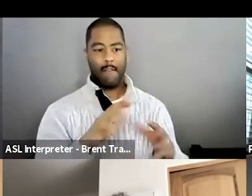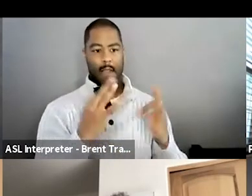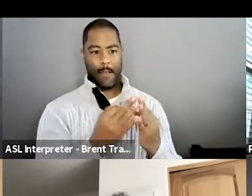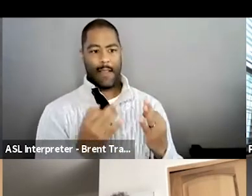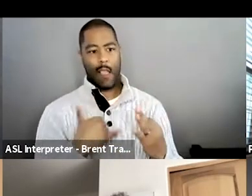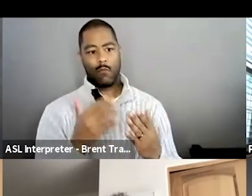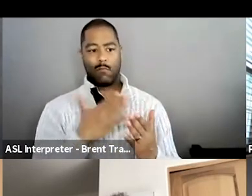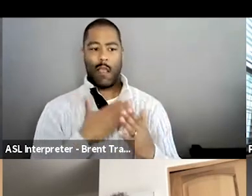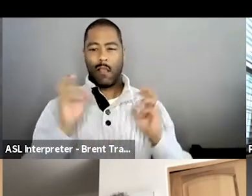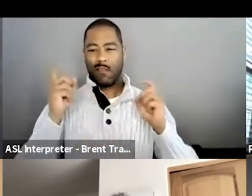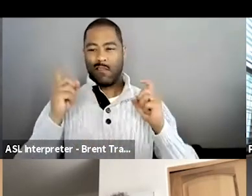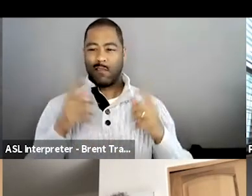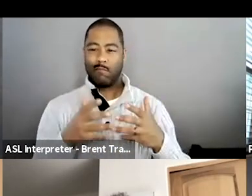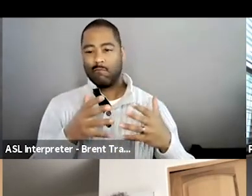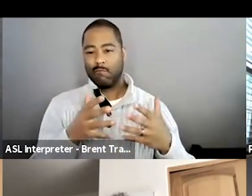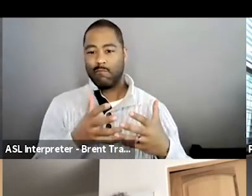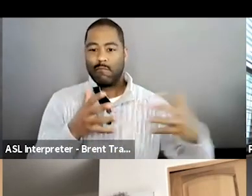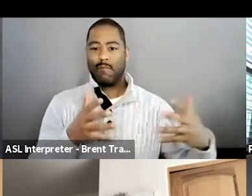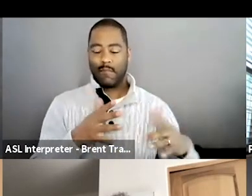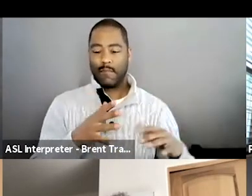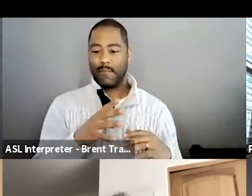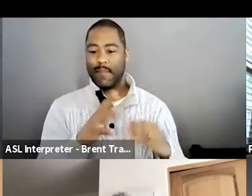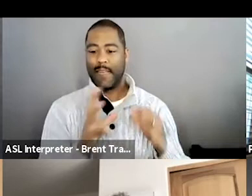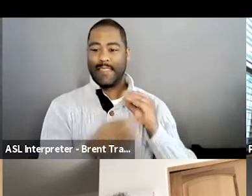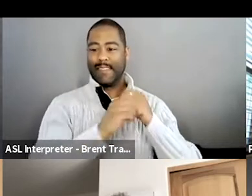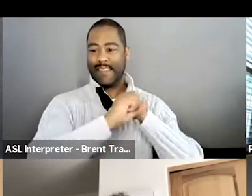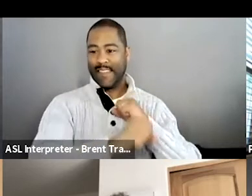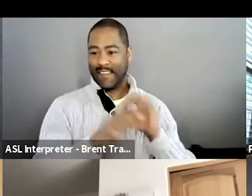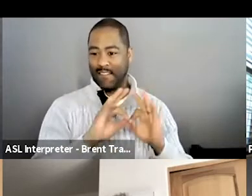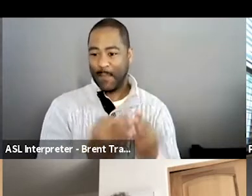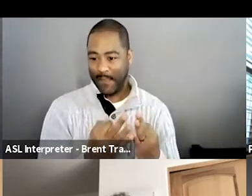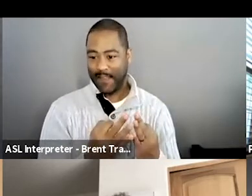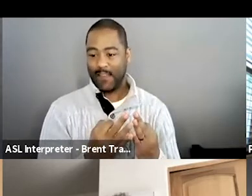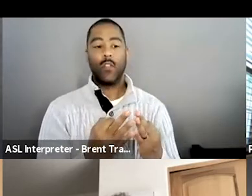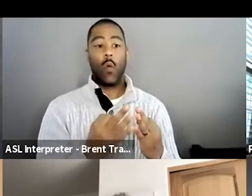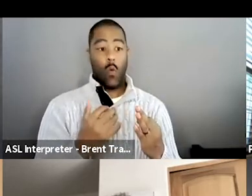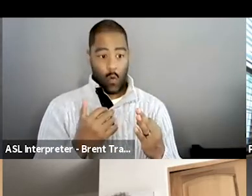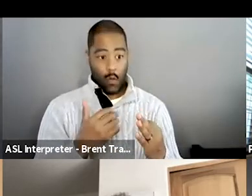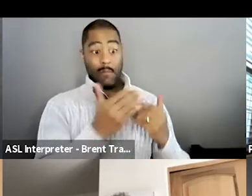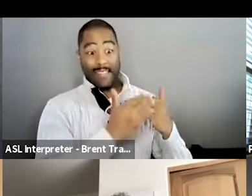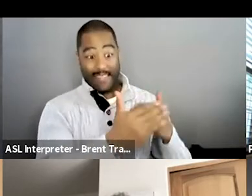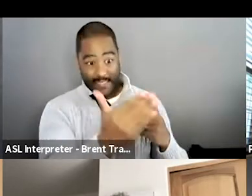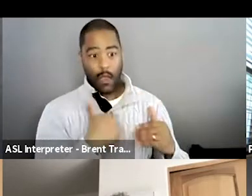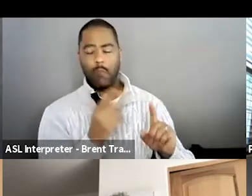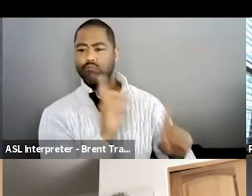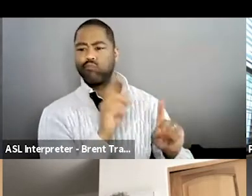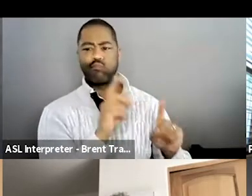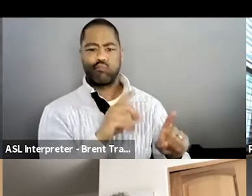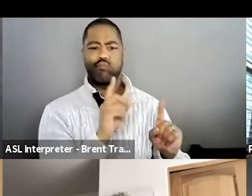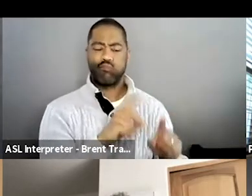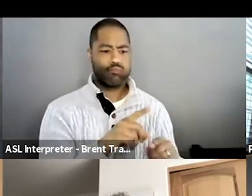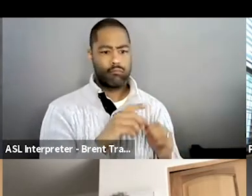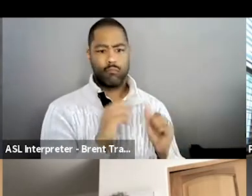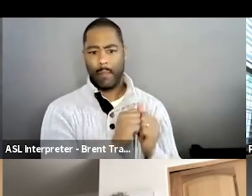work on editing alone, like with film, essentially, which I never thought I would do doing a